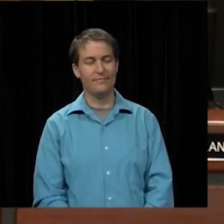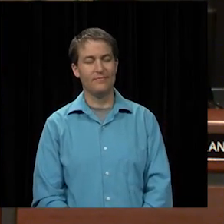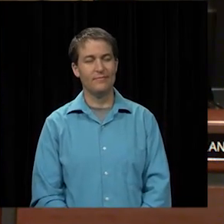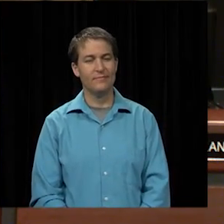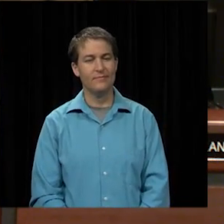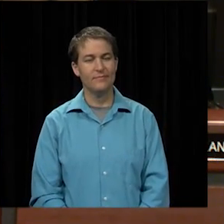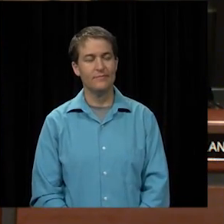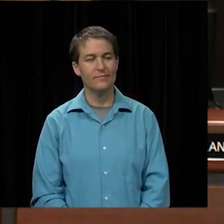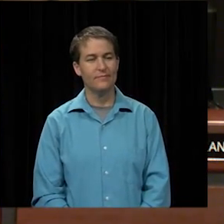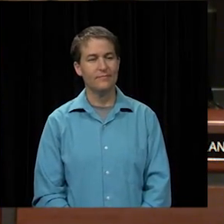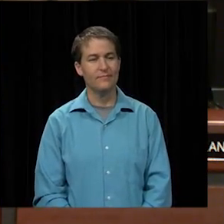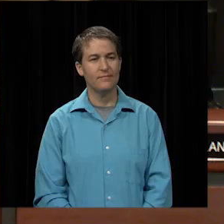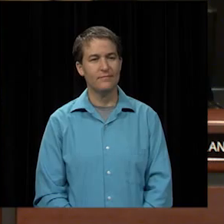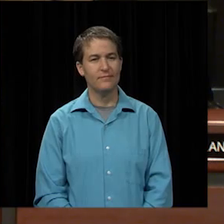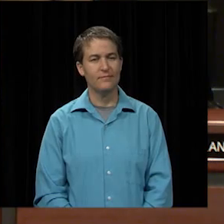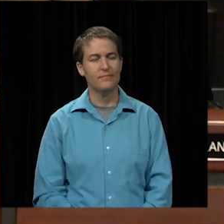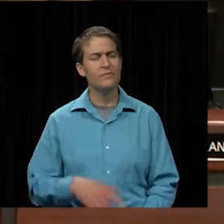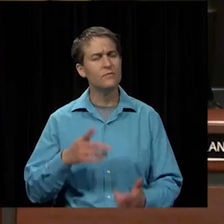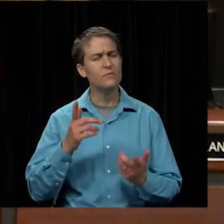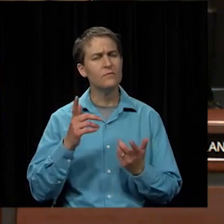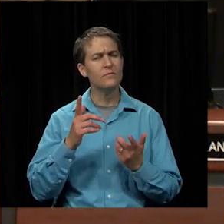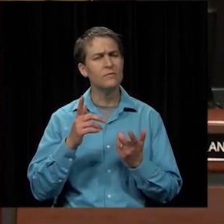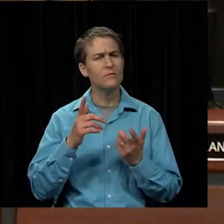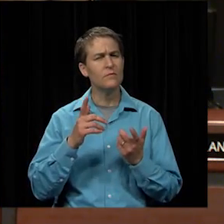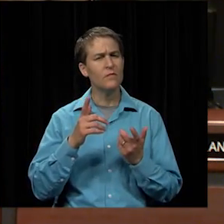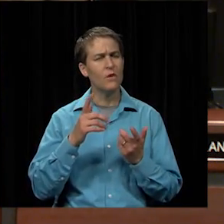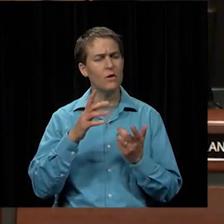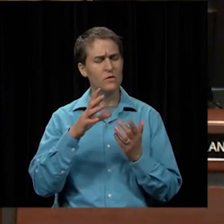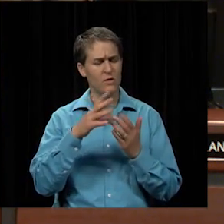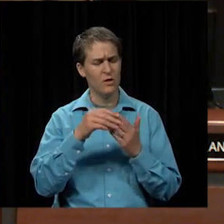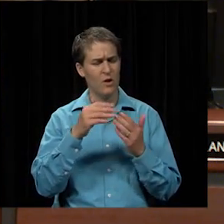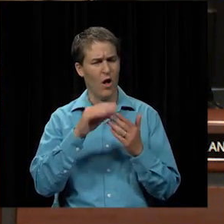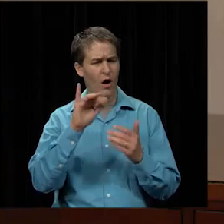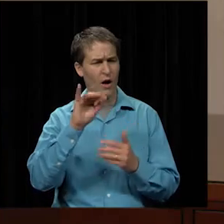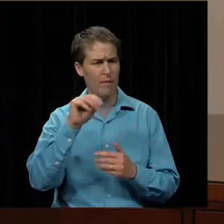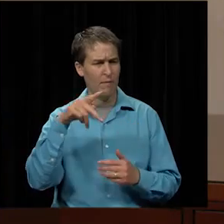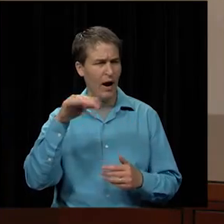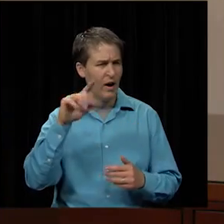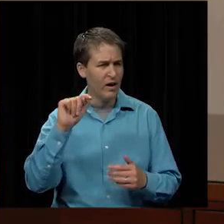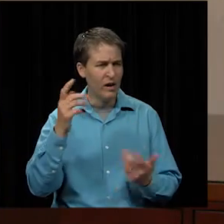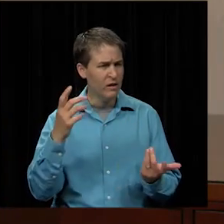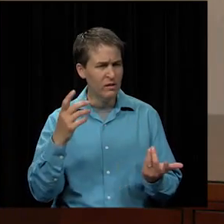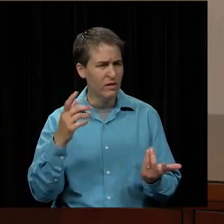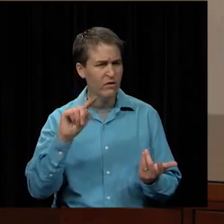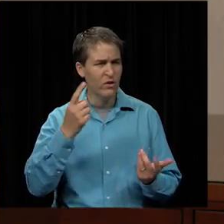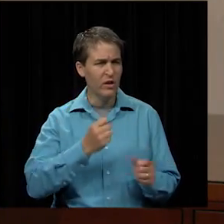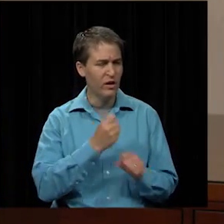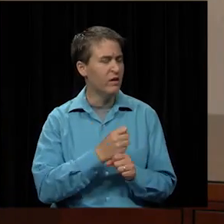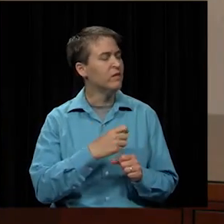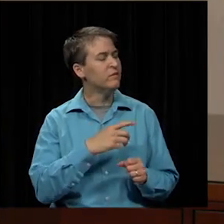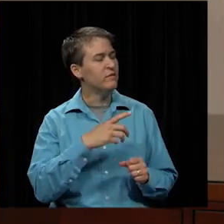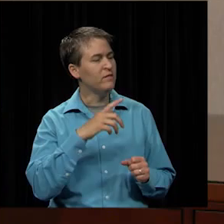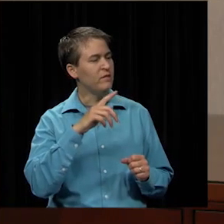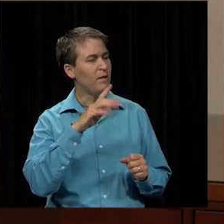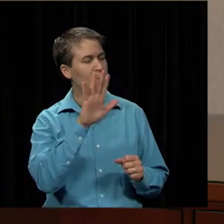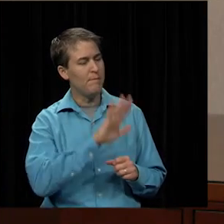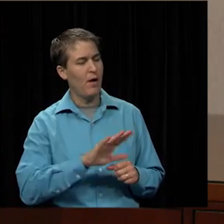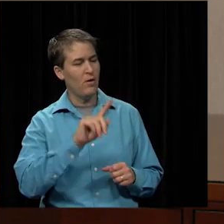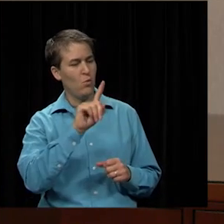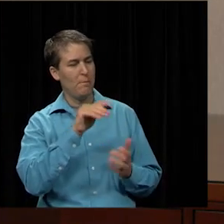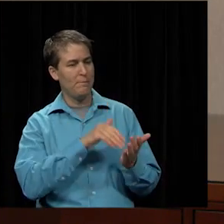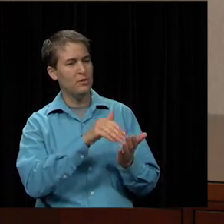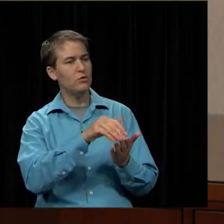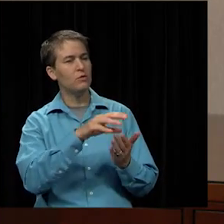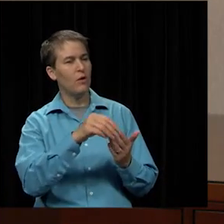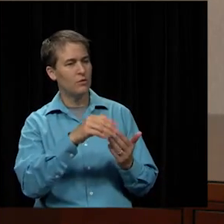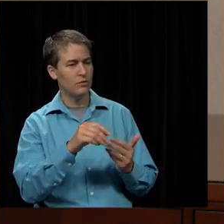what is the dollar impact of the first year increase dollar impact of the first year is approximately a million dollars